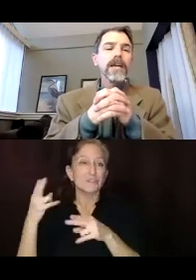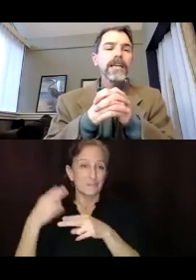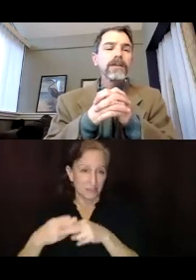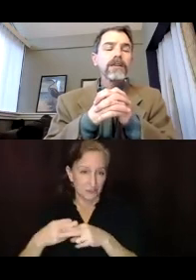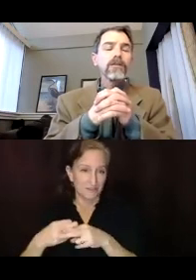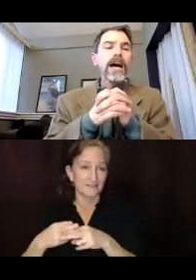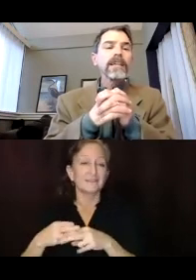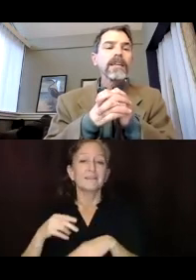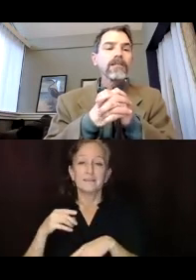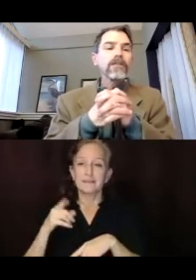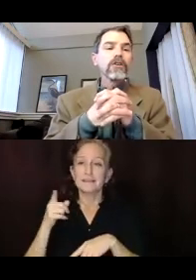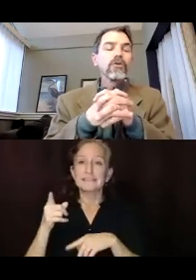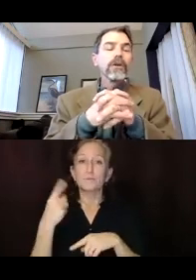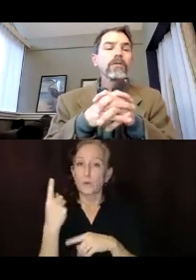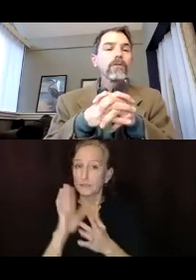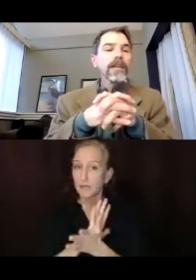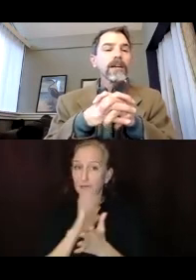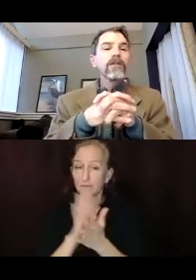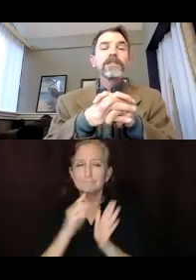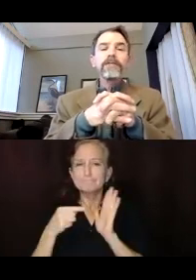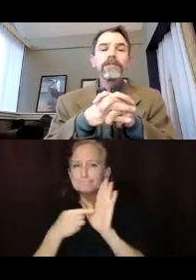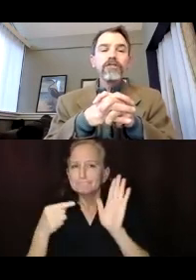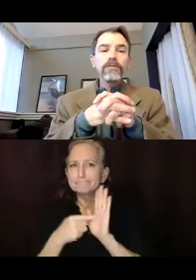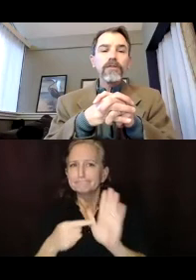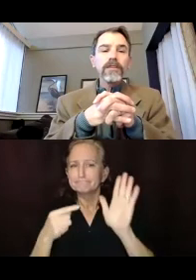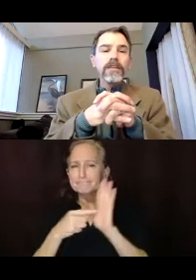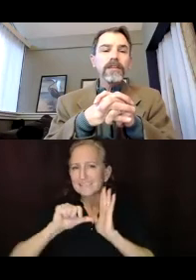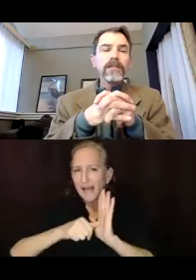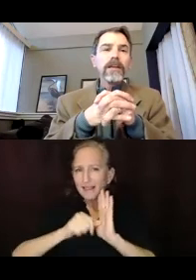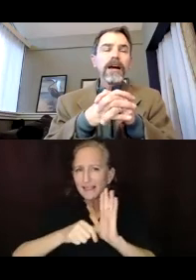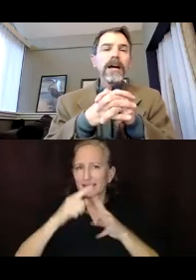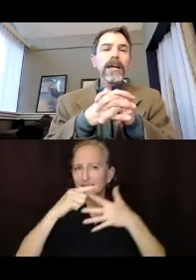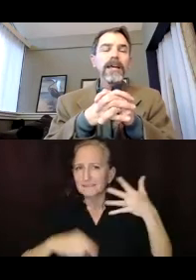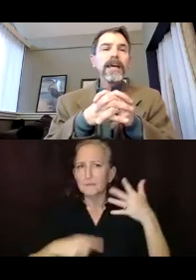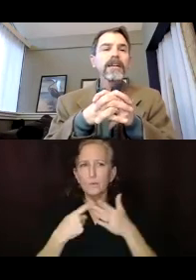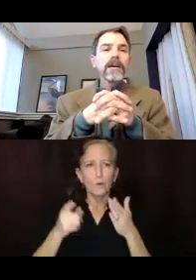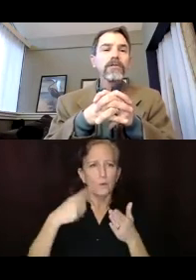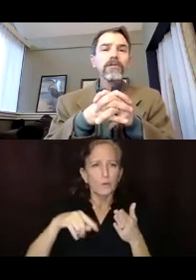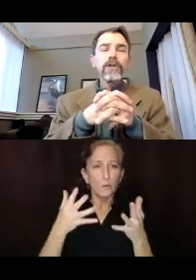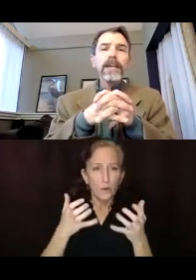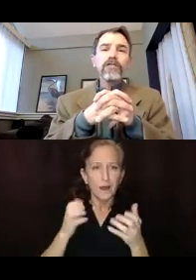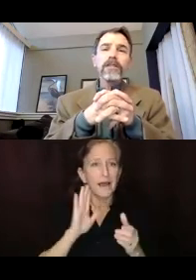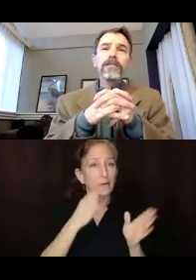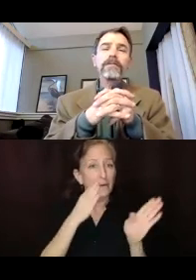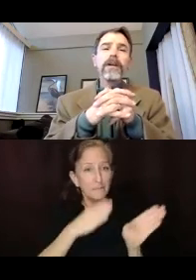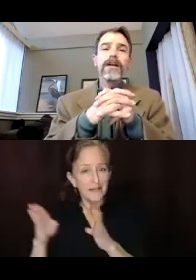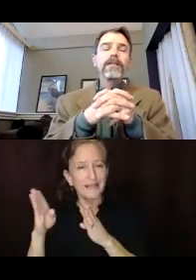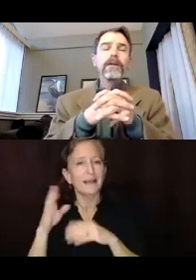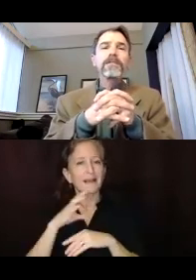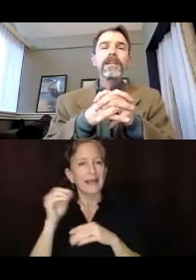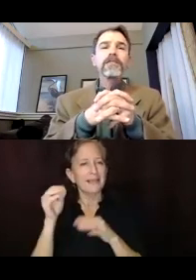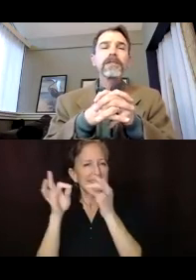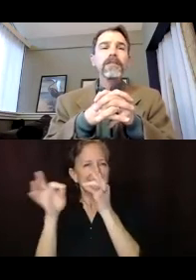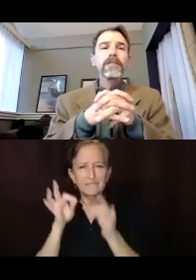document that highlights where we want to go, the definition of resilience. Uh, and it had a number of strategies, uh,